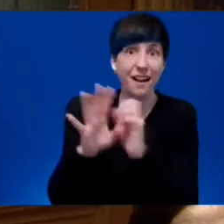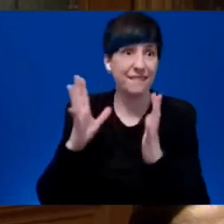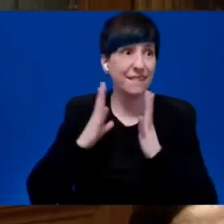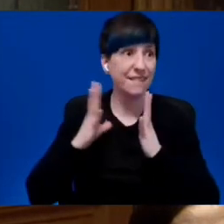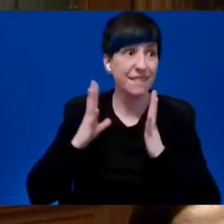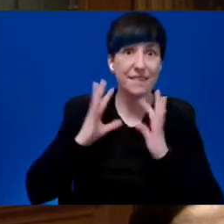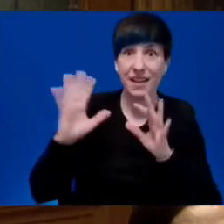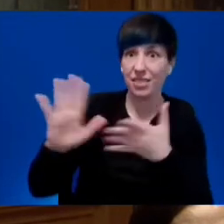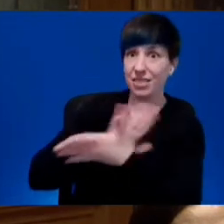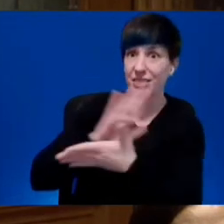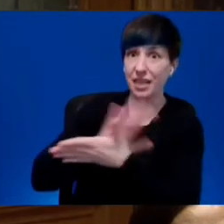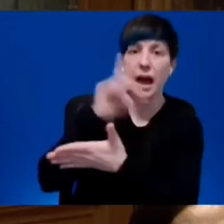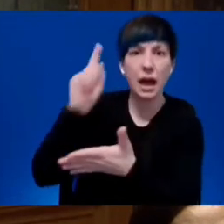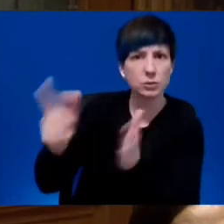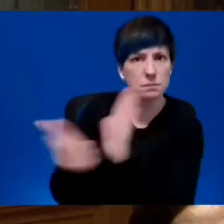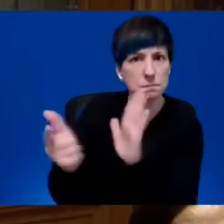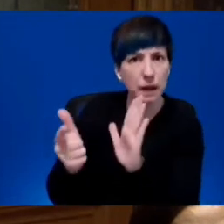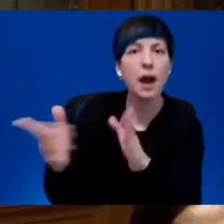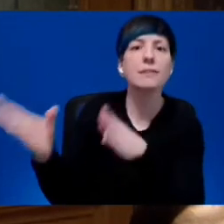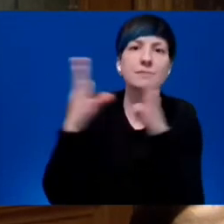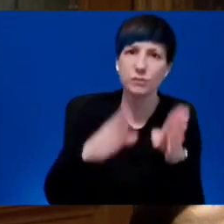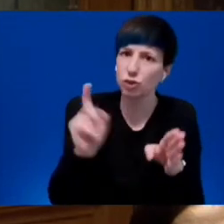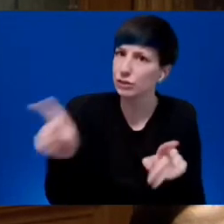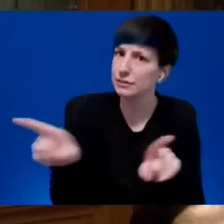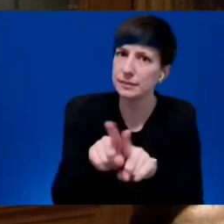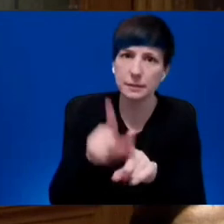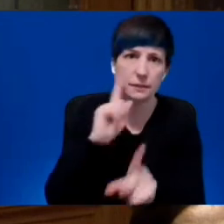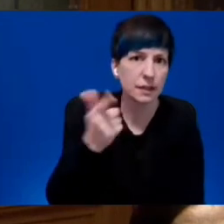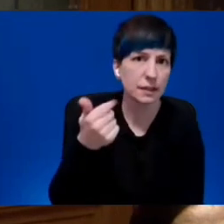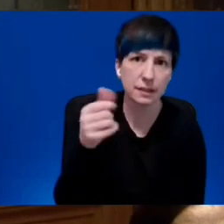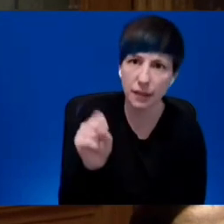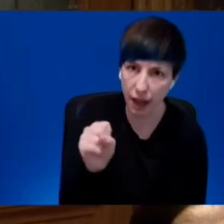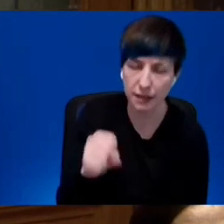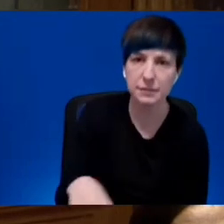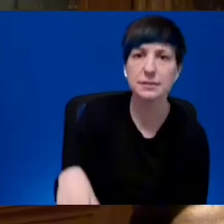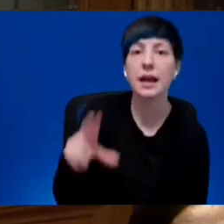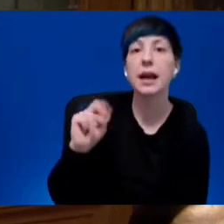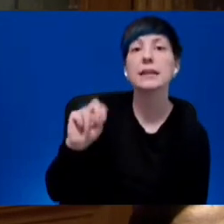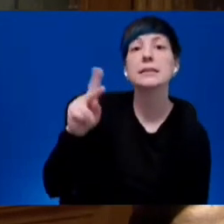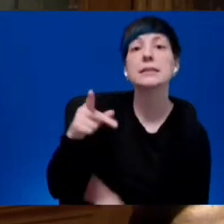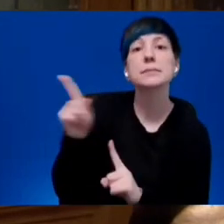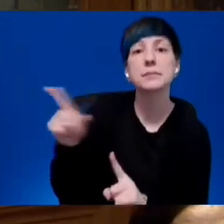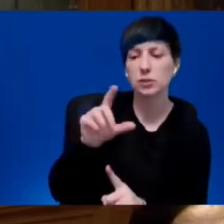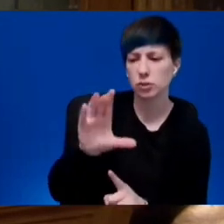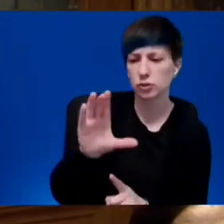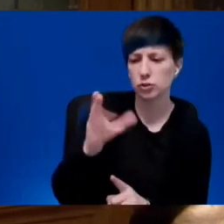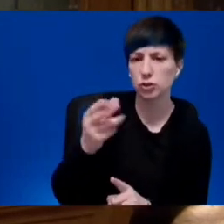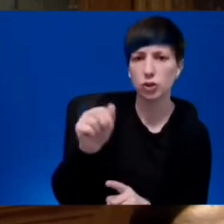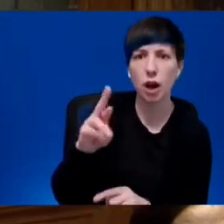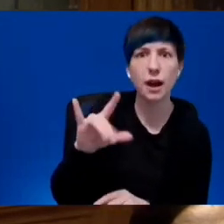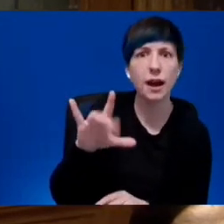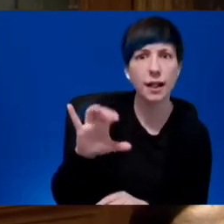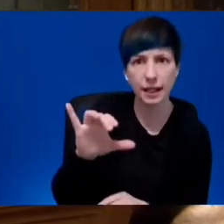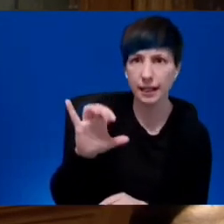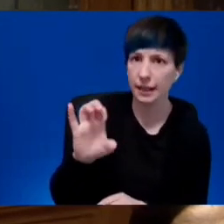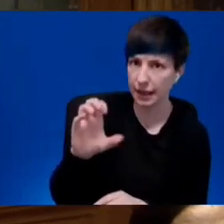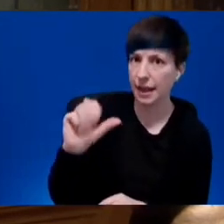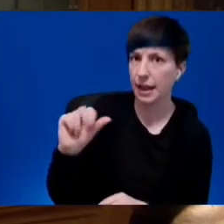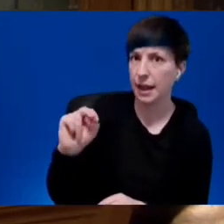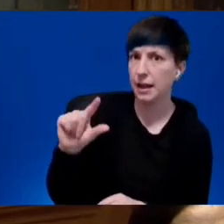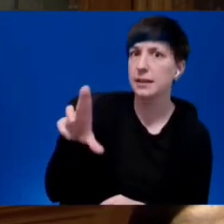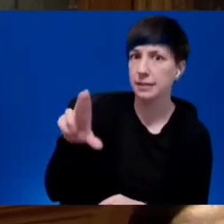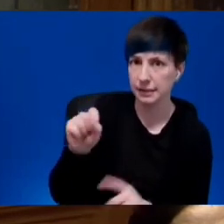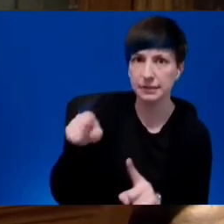Speaker. Last month, NDP MP Charlie Angus tabled legislation to prohibit fossil fuel advertising, stating we need to put